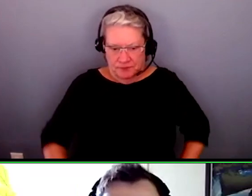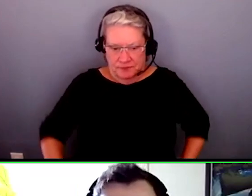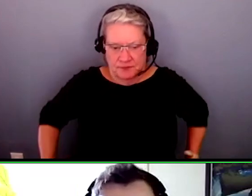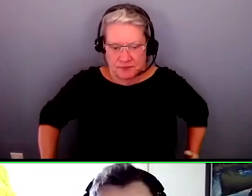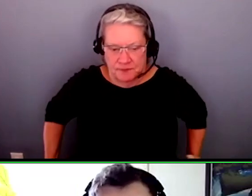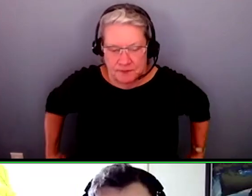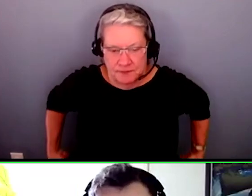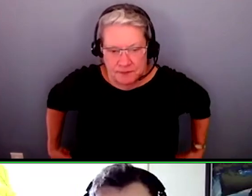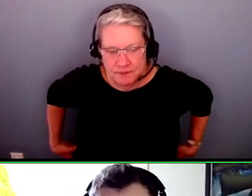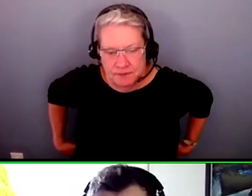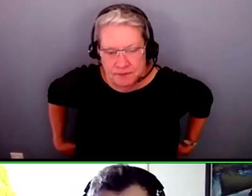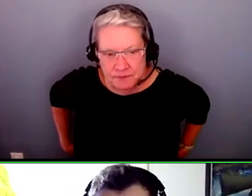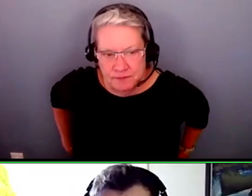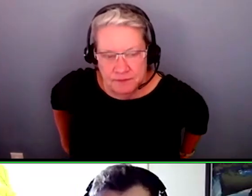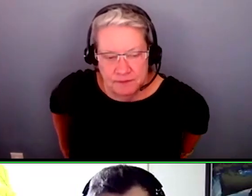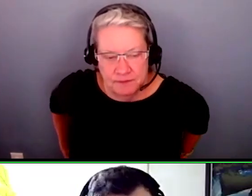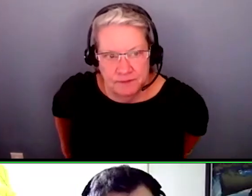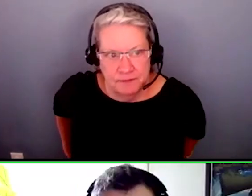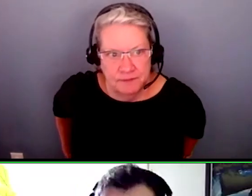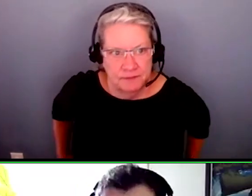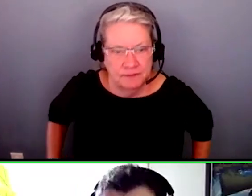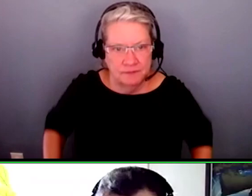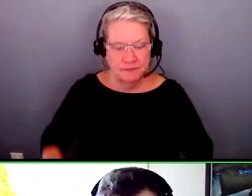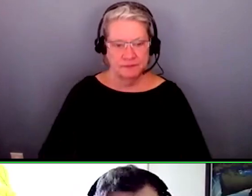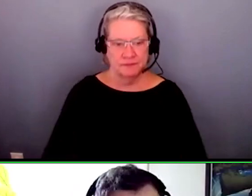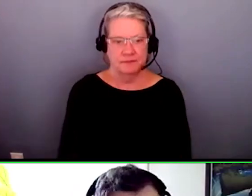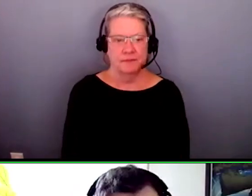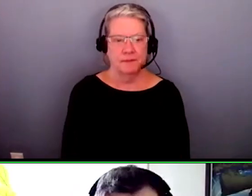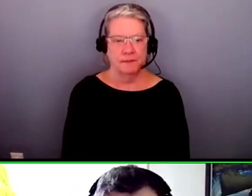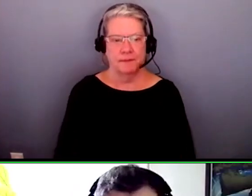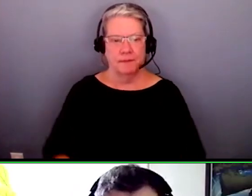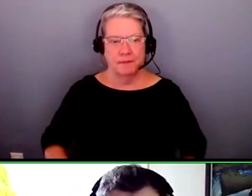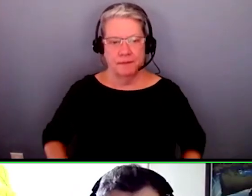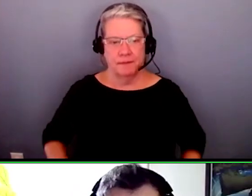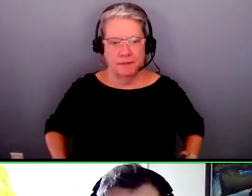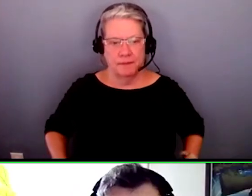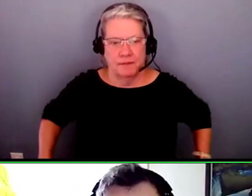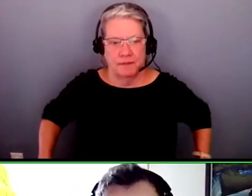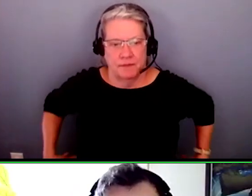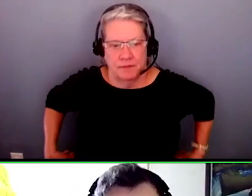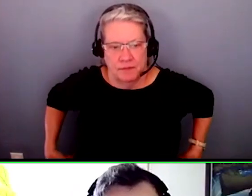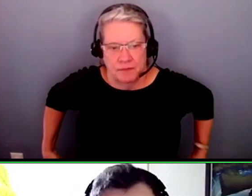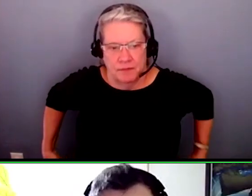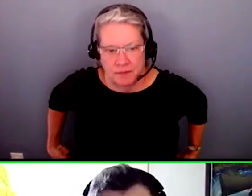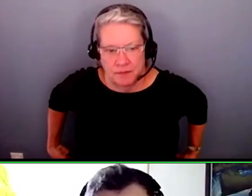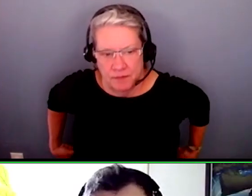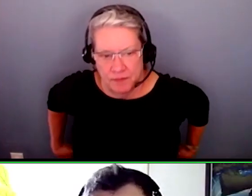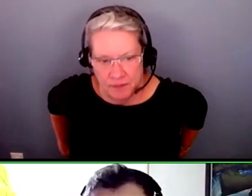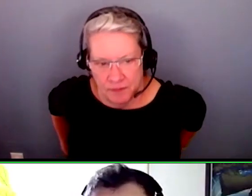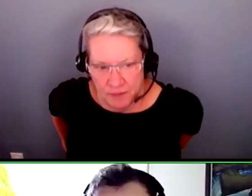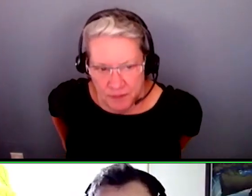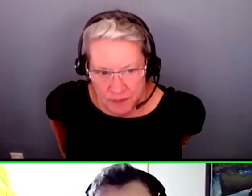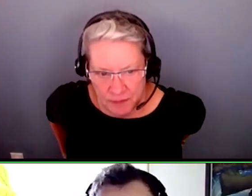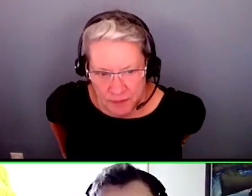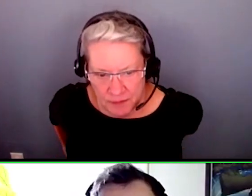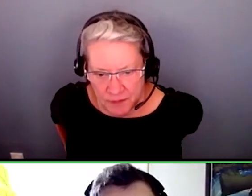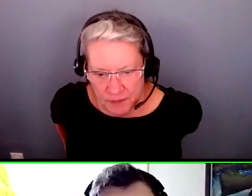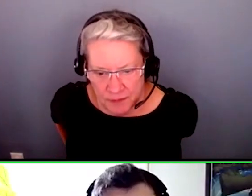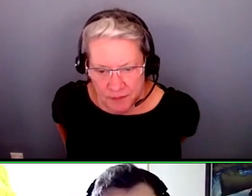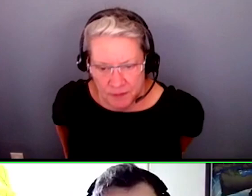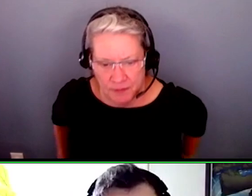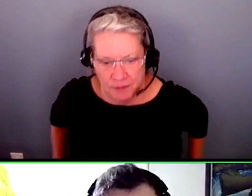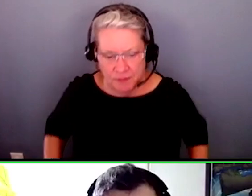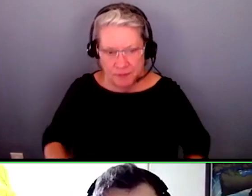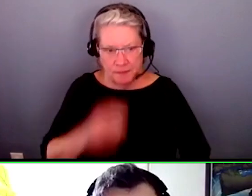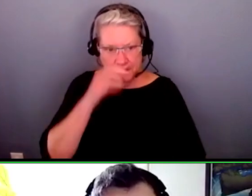if you are in private practice or through the hospital, however you process as a medical service provider, if you're